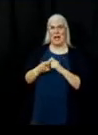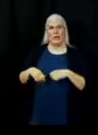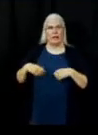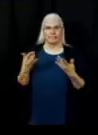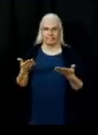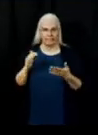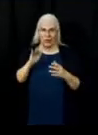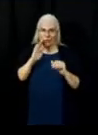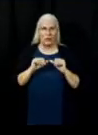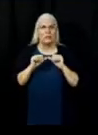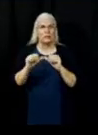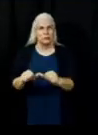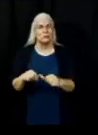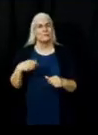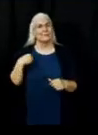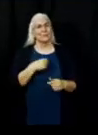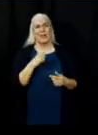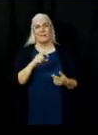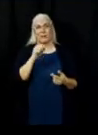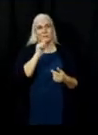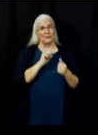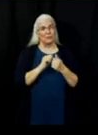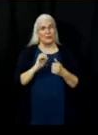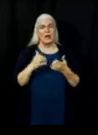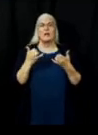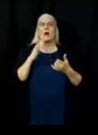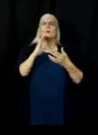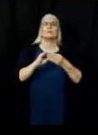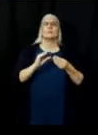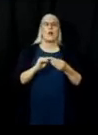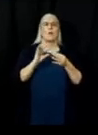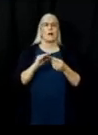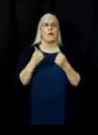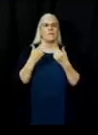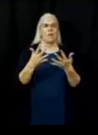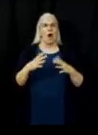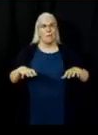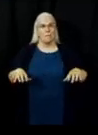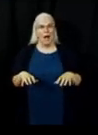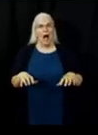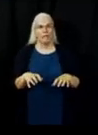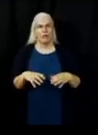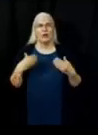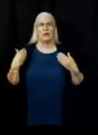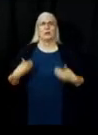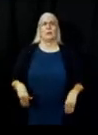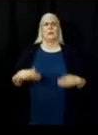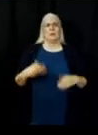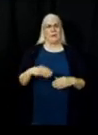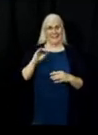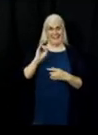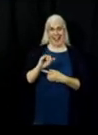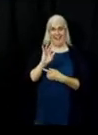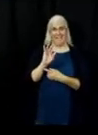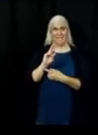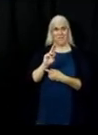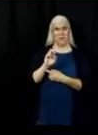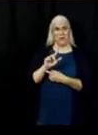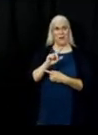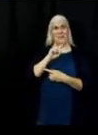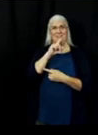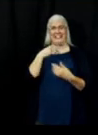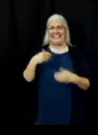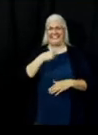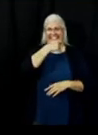As far as the fire behavior, we're dealing with very critical fuel conditions right now. The fuels are much drier than they would be normally this time of year,